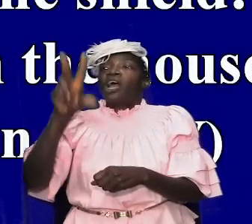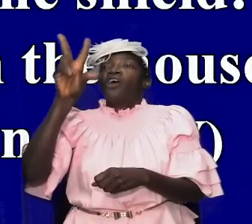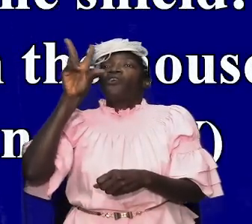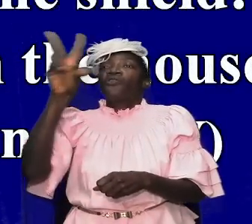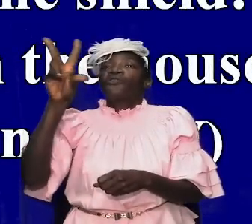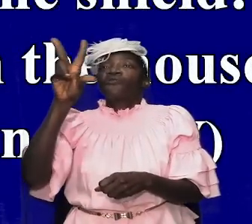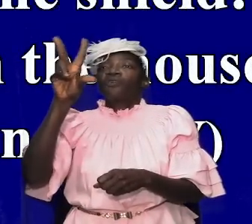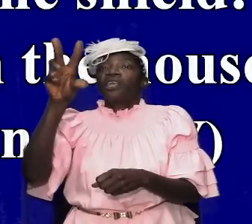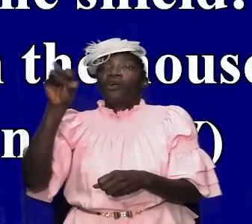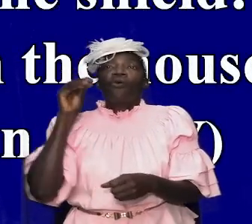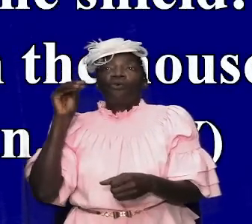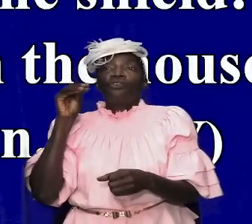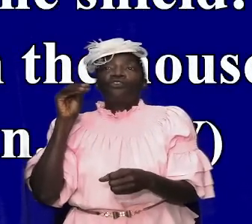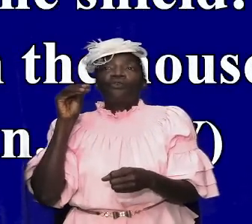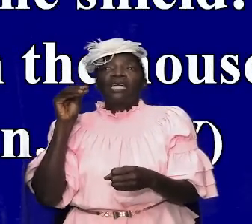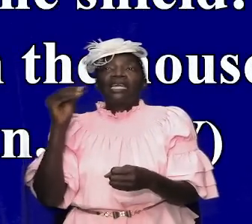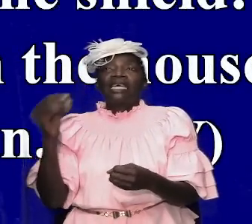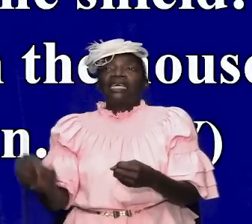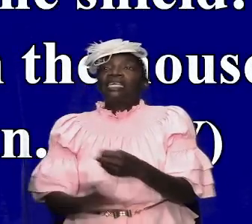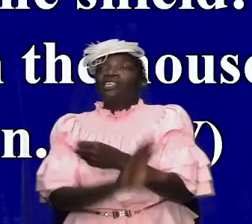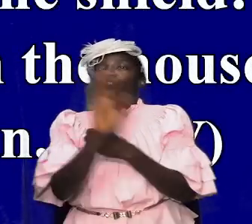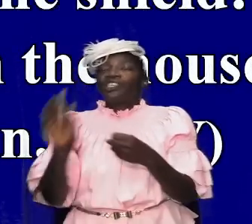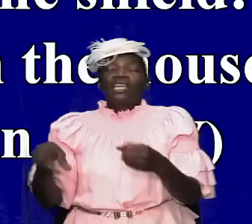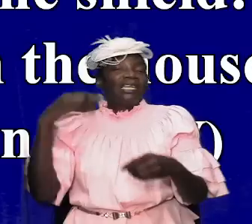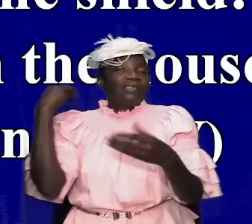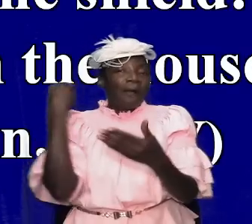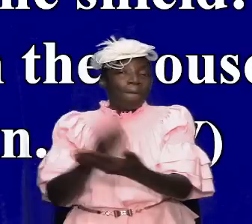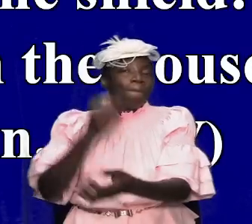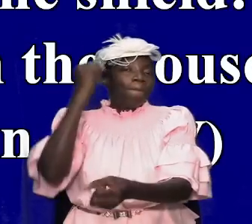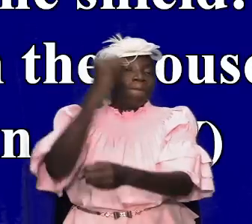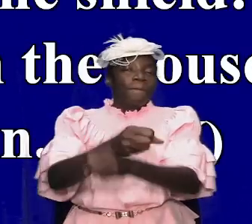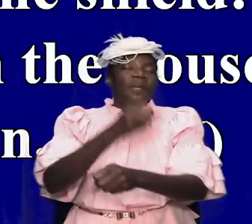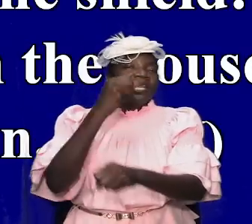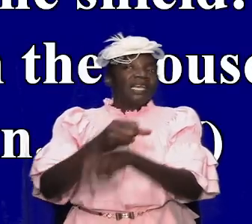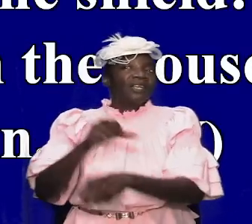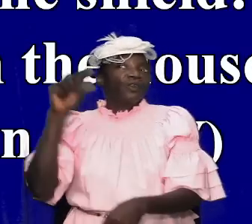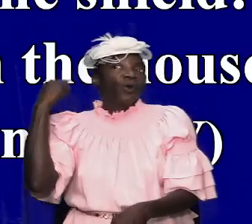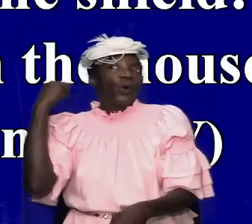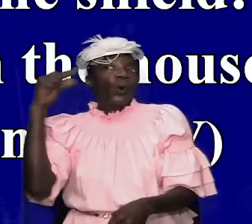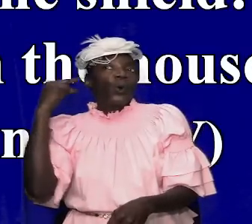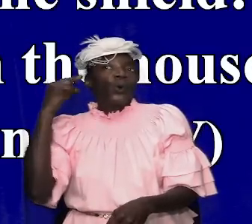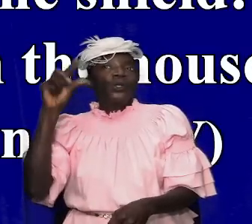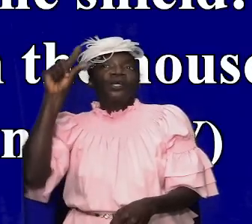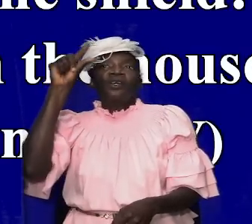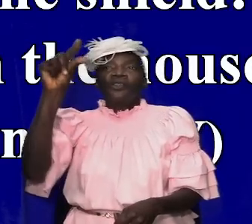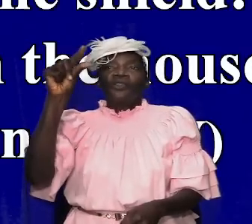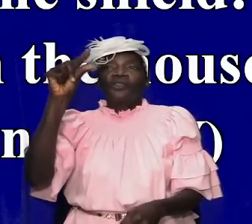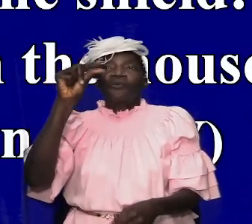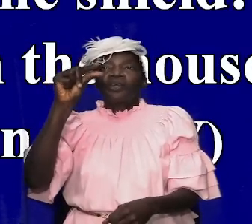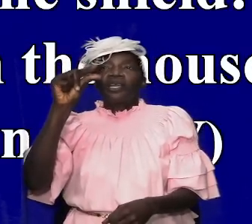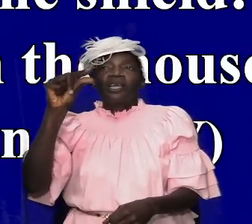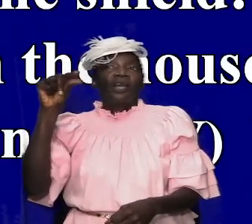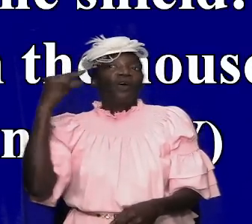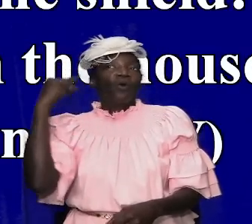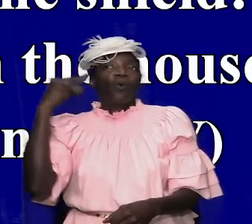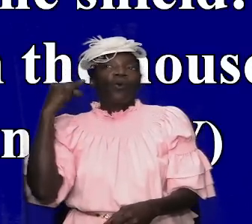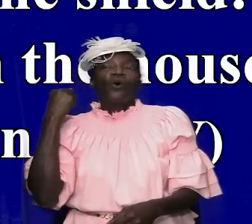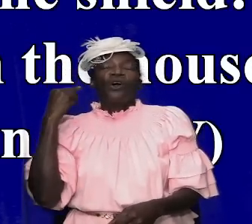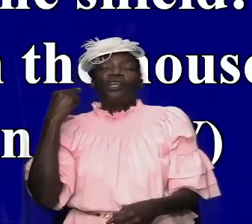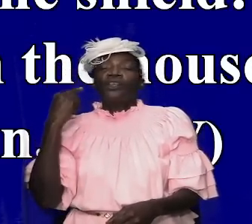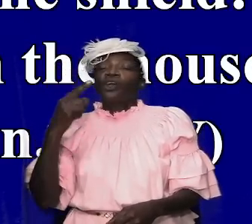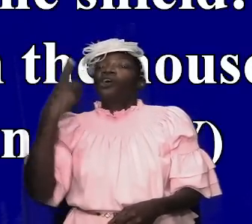shields of beaten gold three pound of gold went